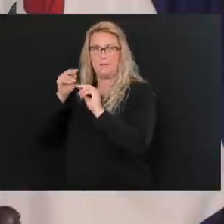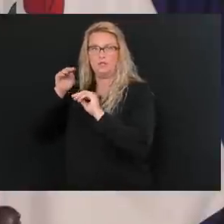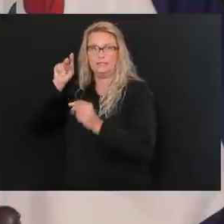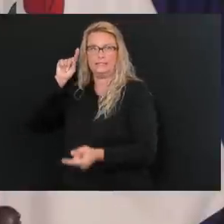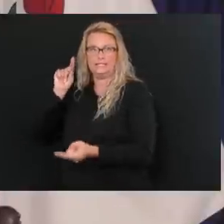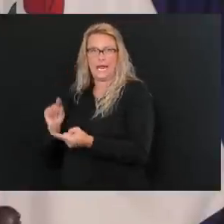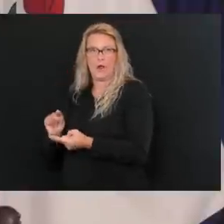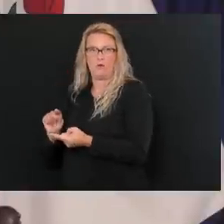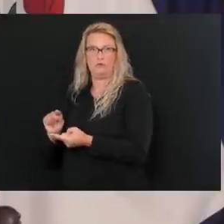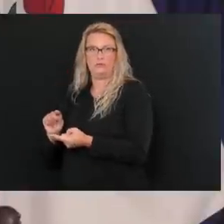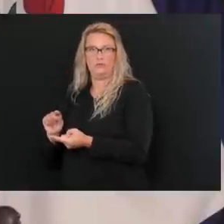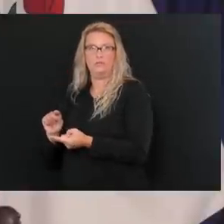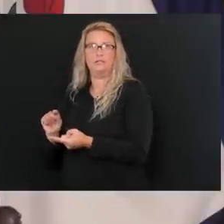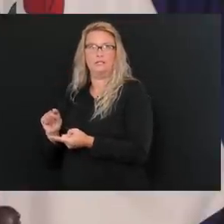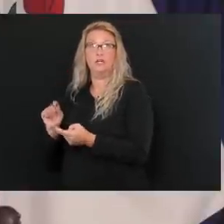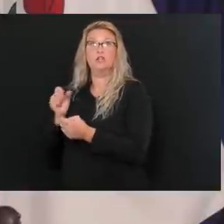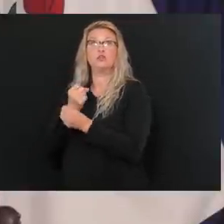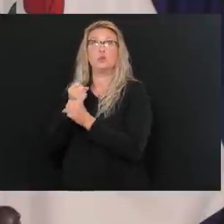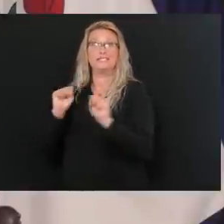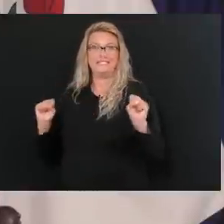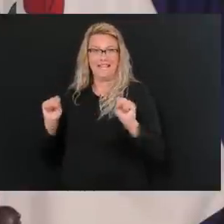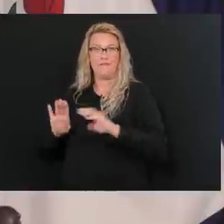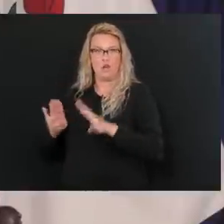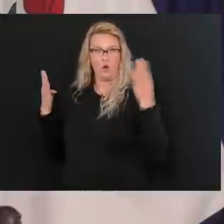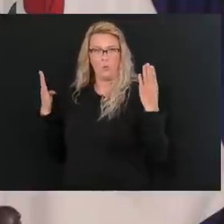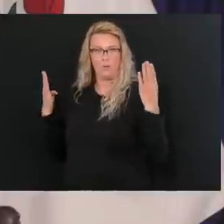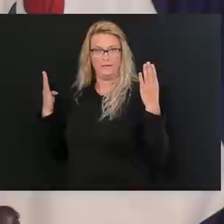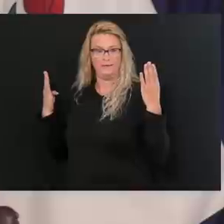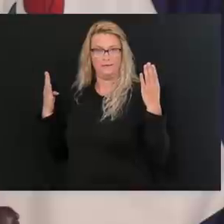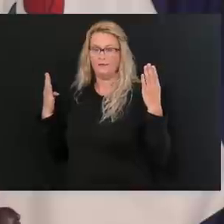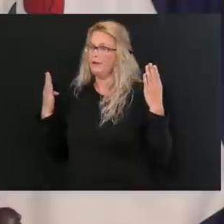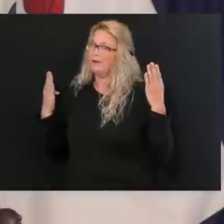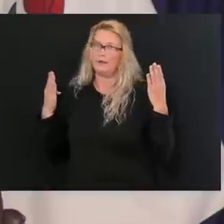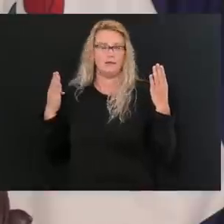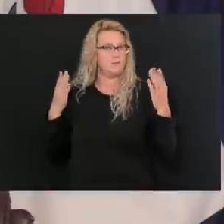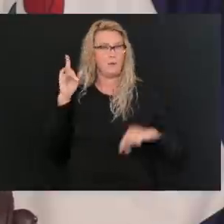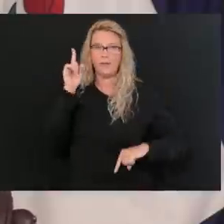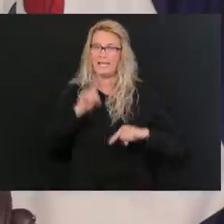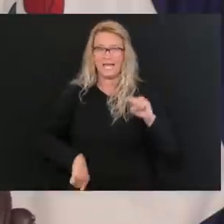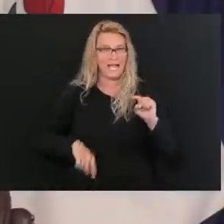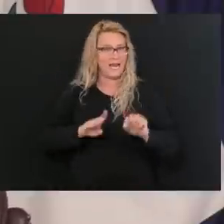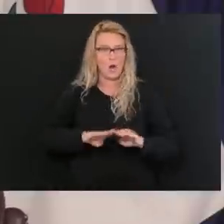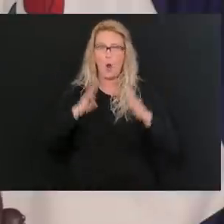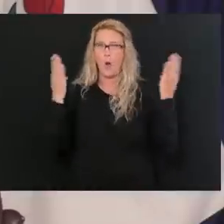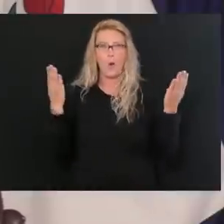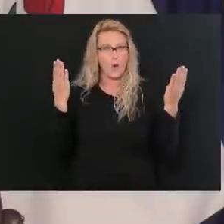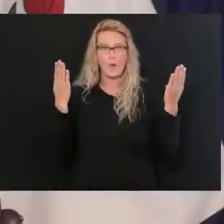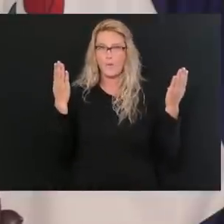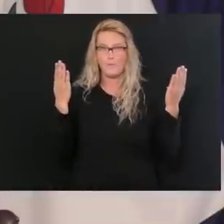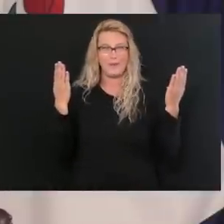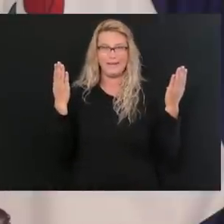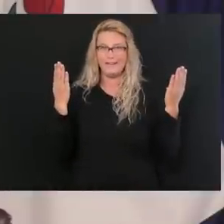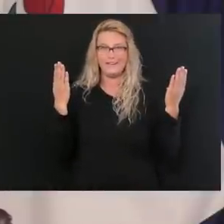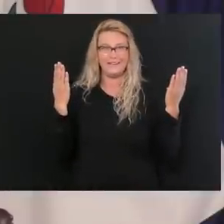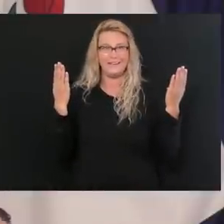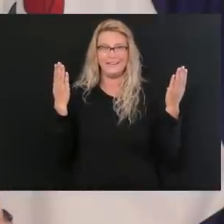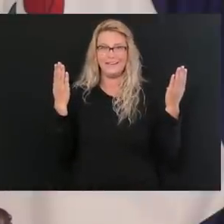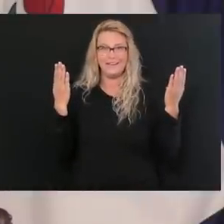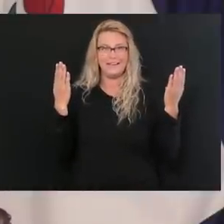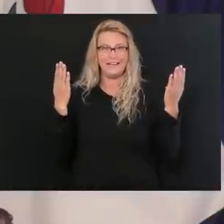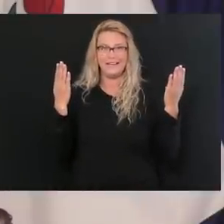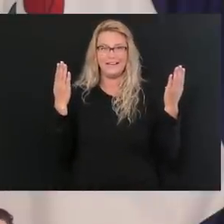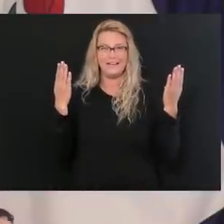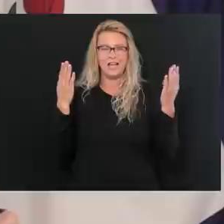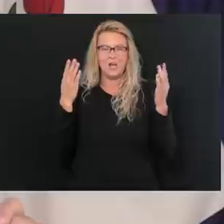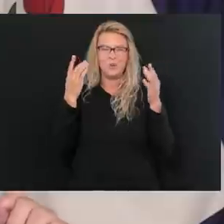to where we feel that it's safe to reopen. But for crying out loud, we cannot, we cannot just barely get